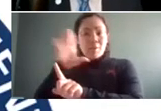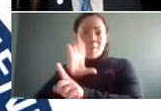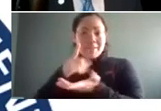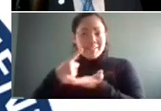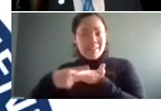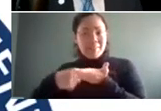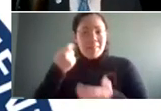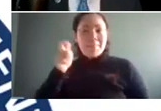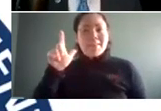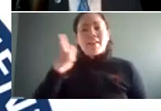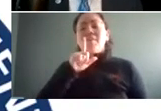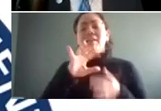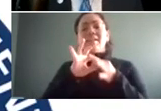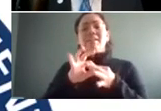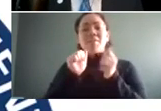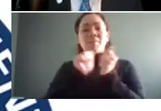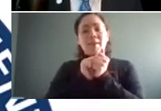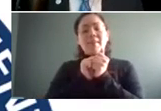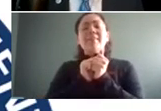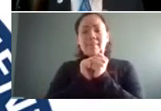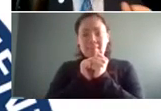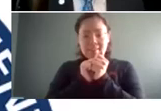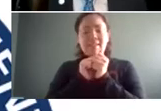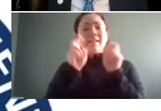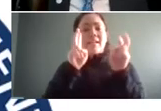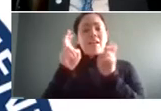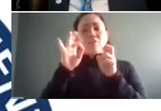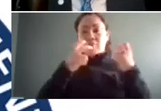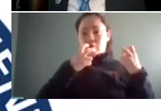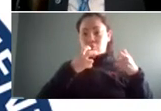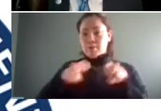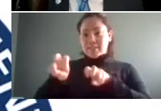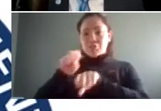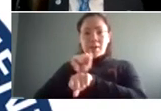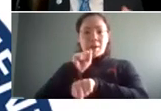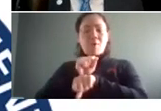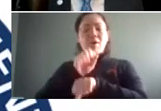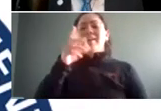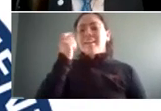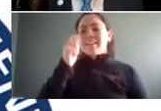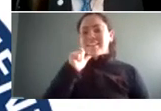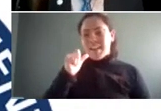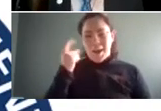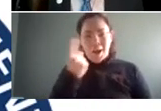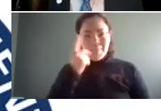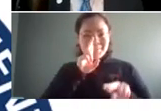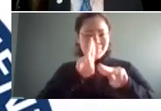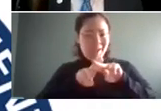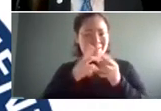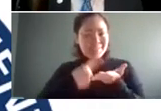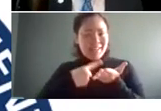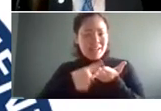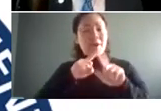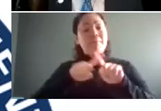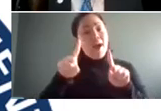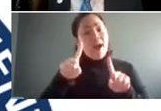is dealing with issues of transitioning your employees and it's not always a fun thing to talk about but it is something